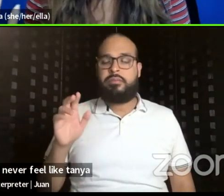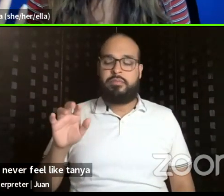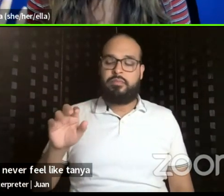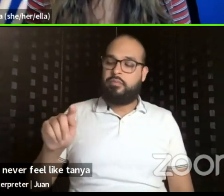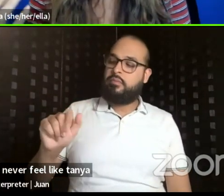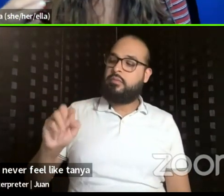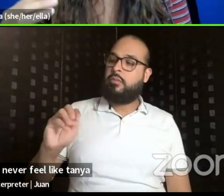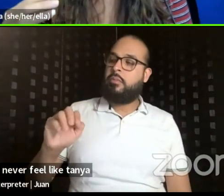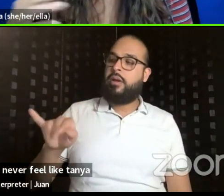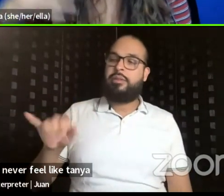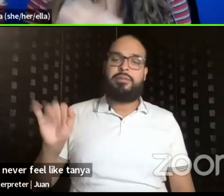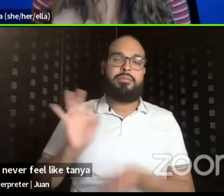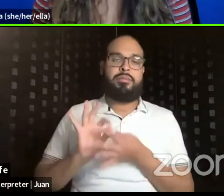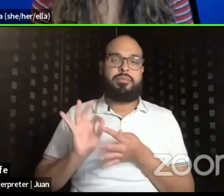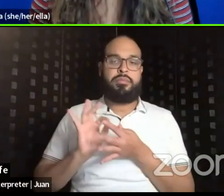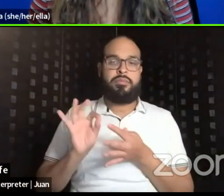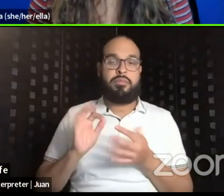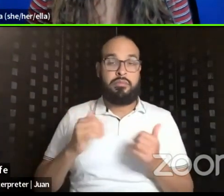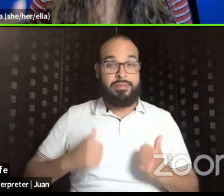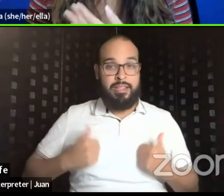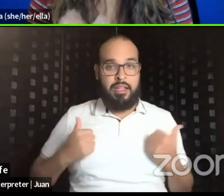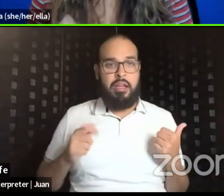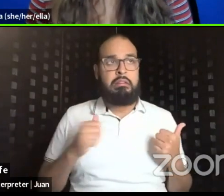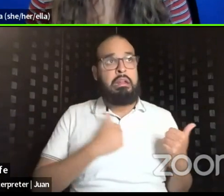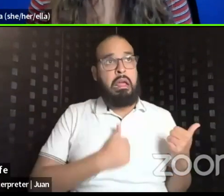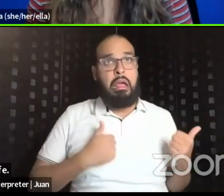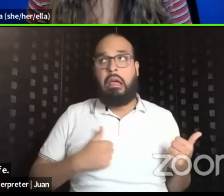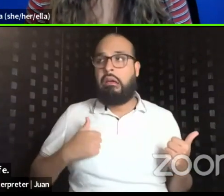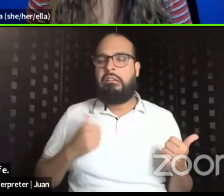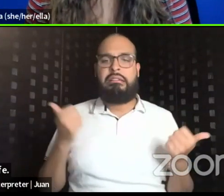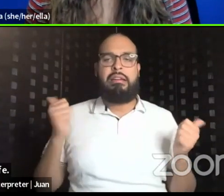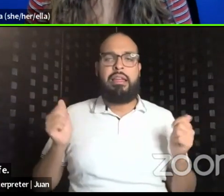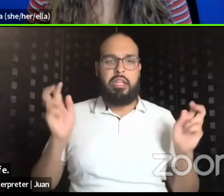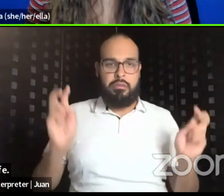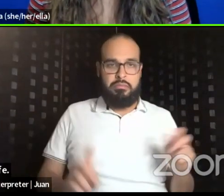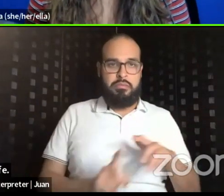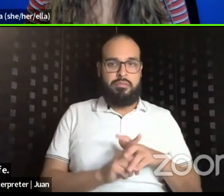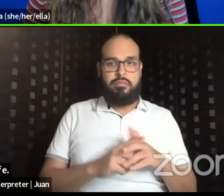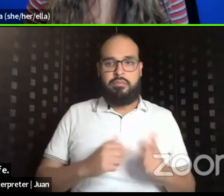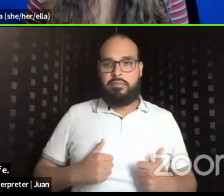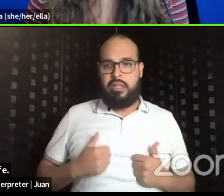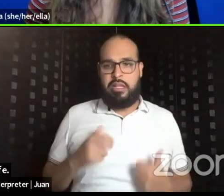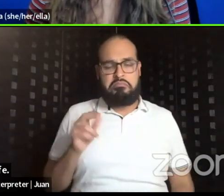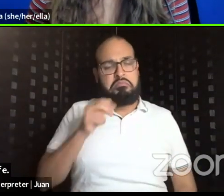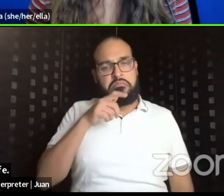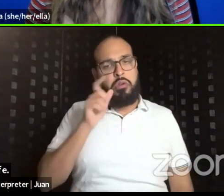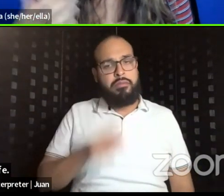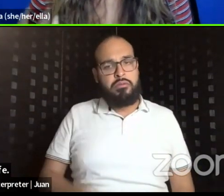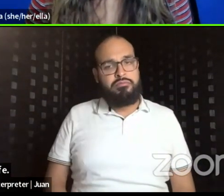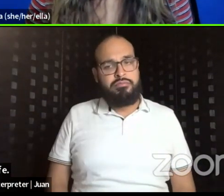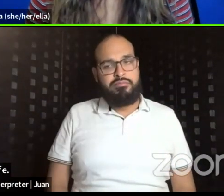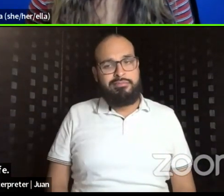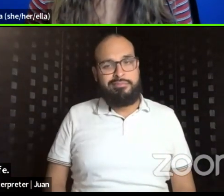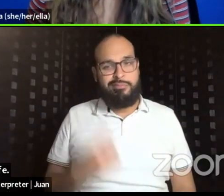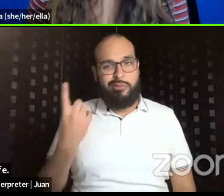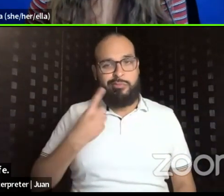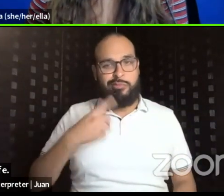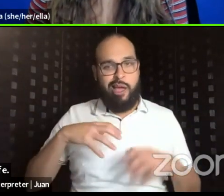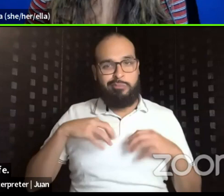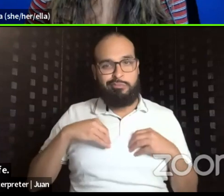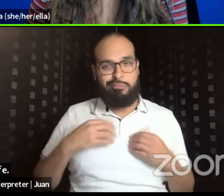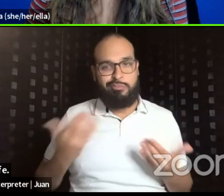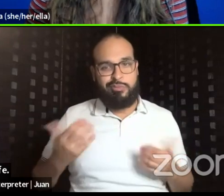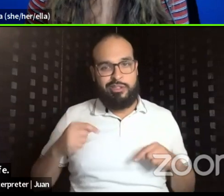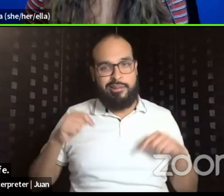life, um, that I have to apologize for any life issues, uh, that, that come up. Um, it's always embraced, and it's